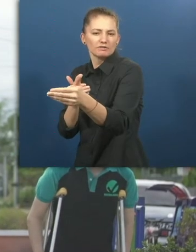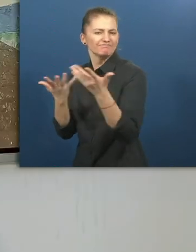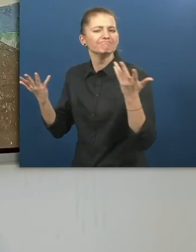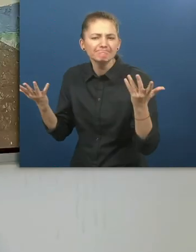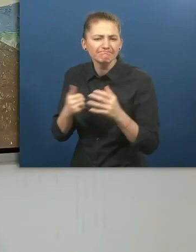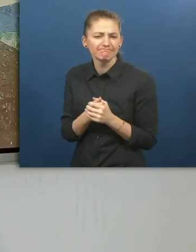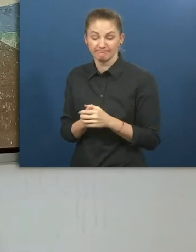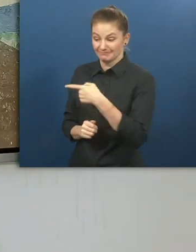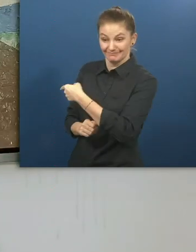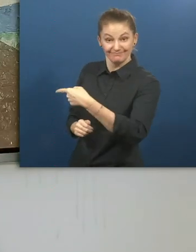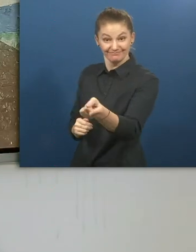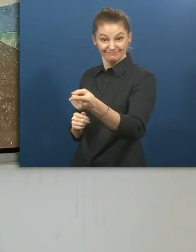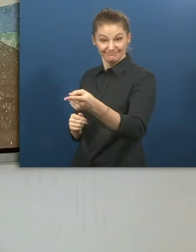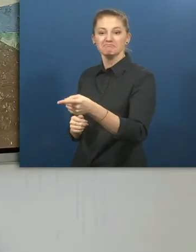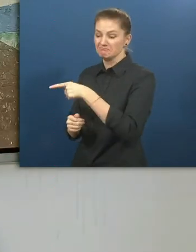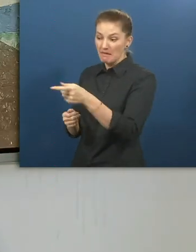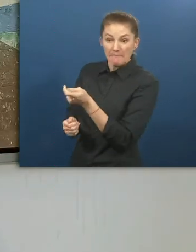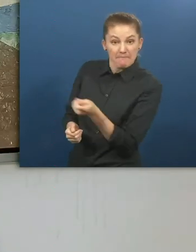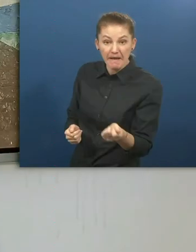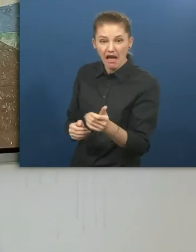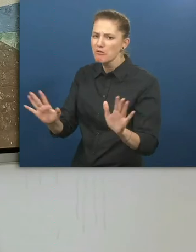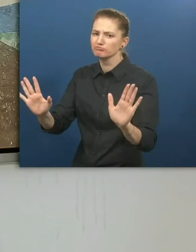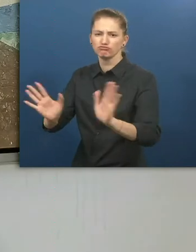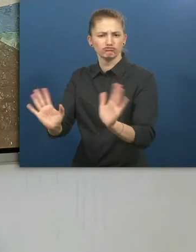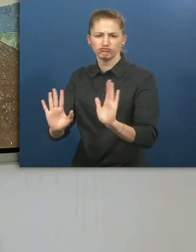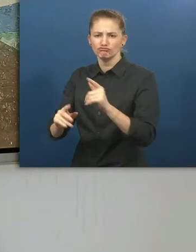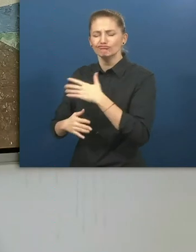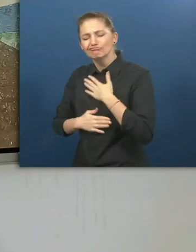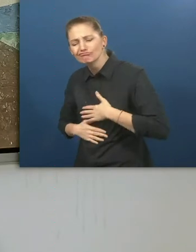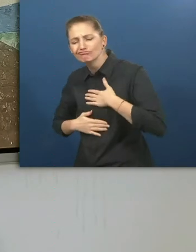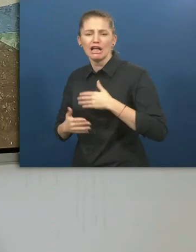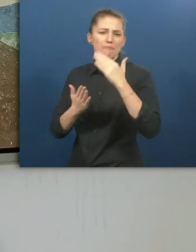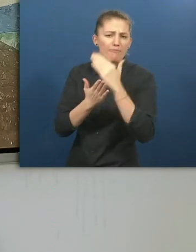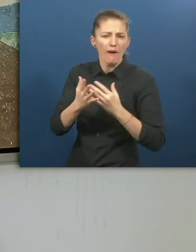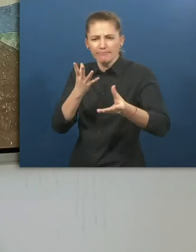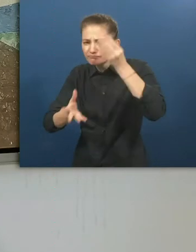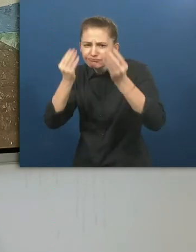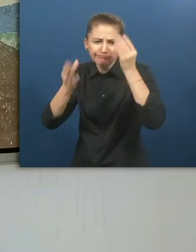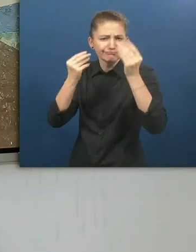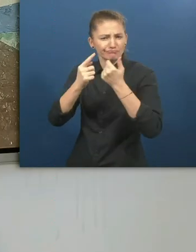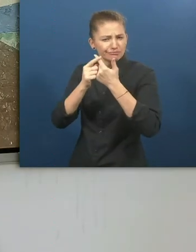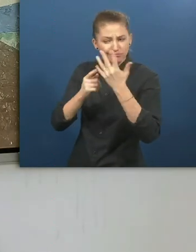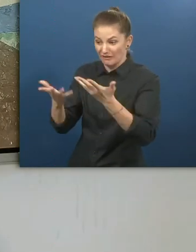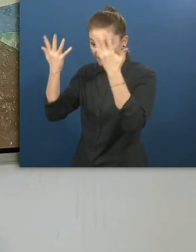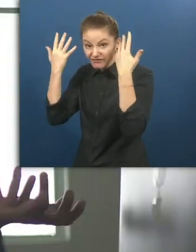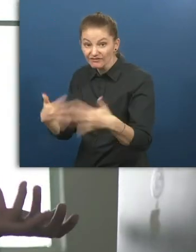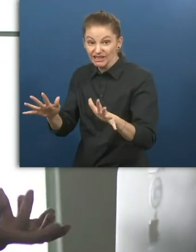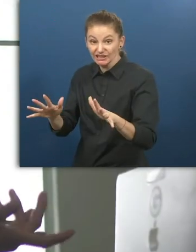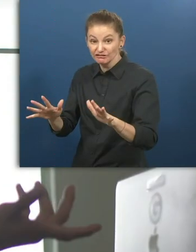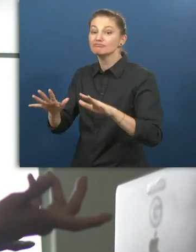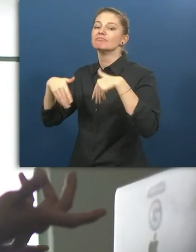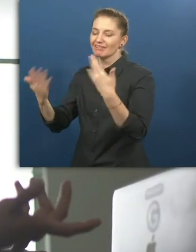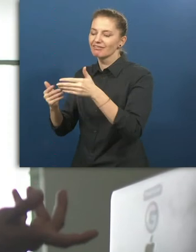program with the condition that they will pay it forward by sponsoring 50% of the scholarship of another scholar in the future.